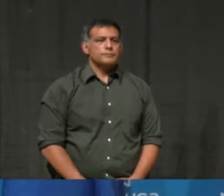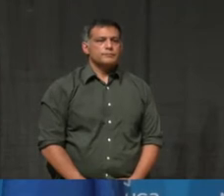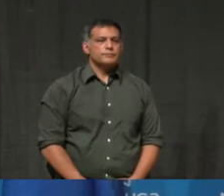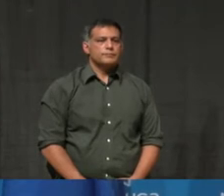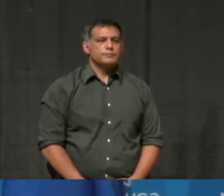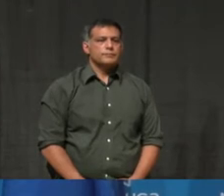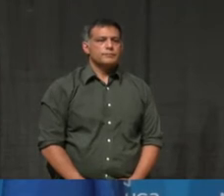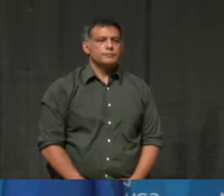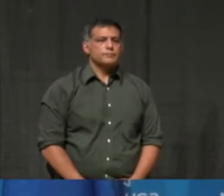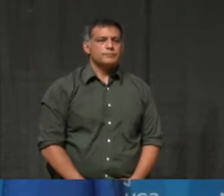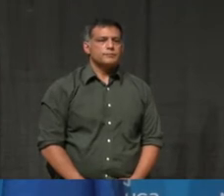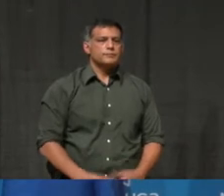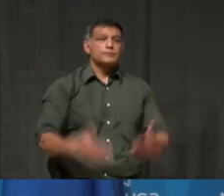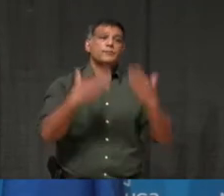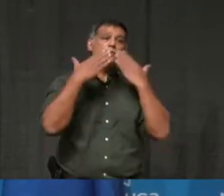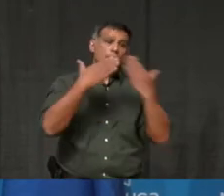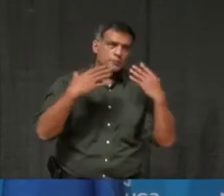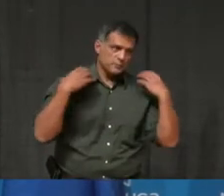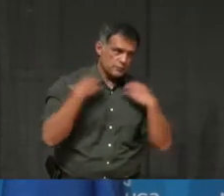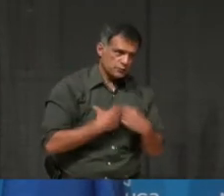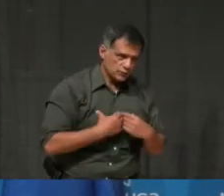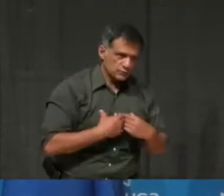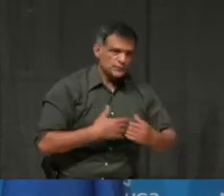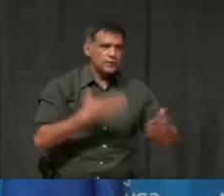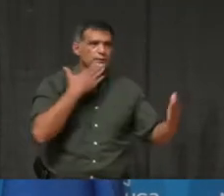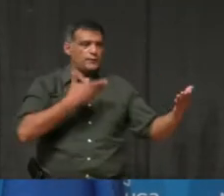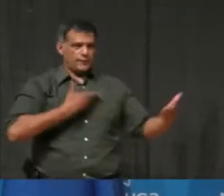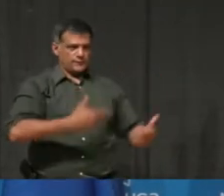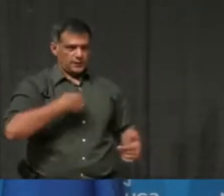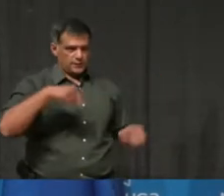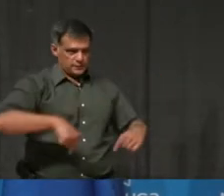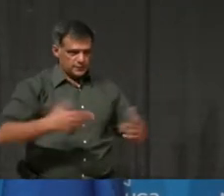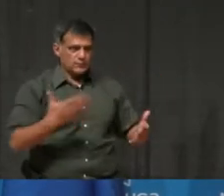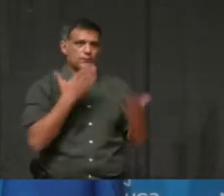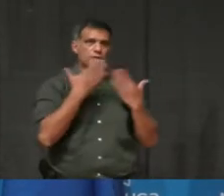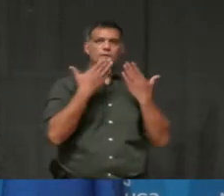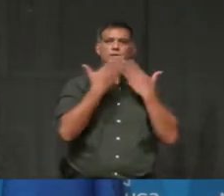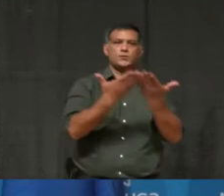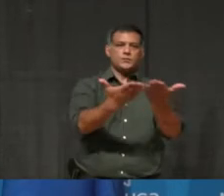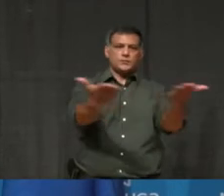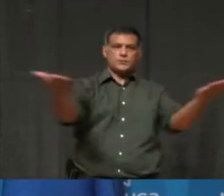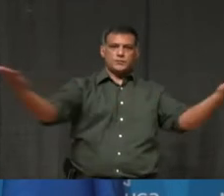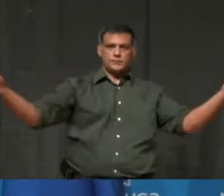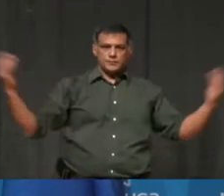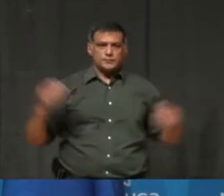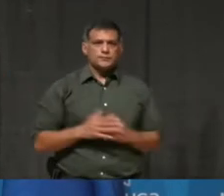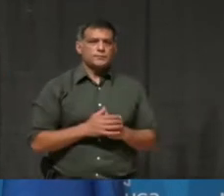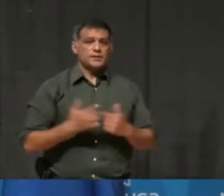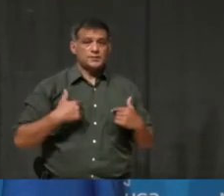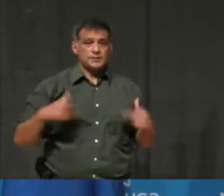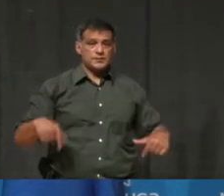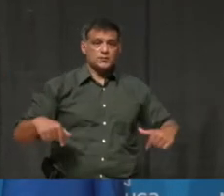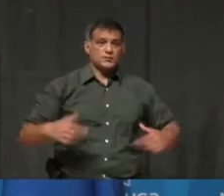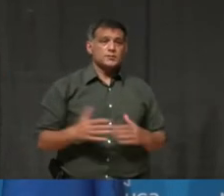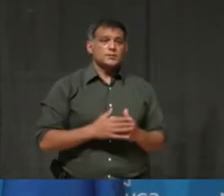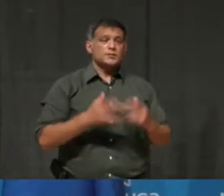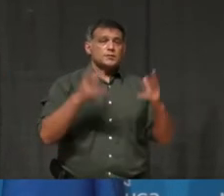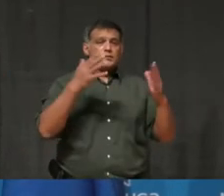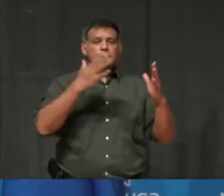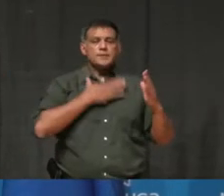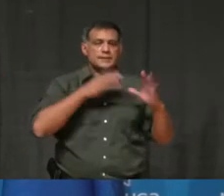Thank you so much, Mayor Crombie, for inviting me here today. Thank you, everybody, for being here. And thank you for listening.